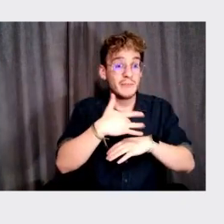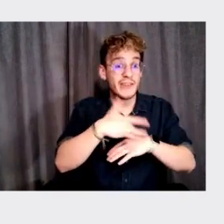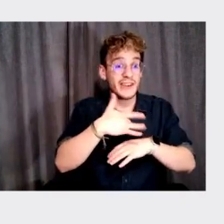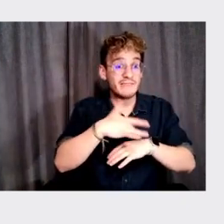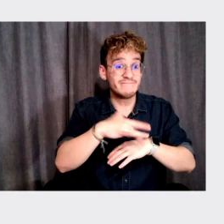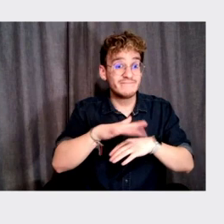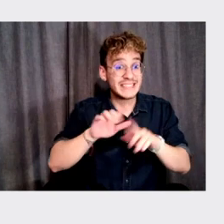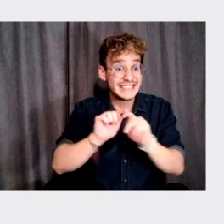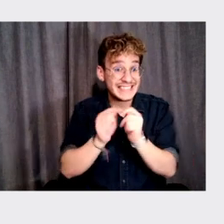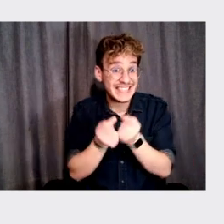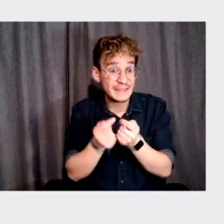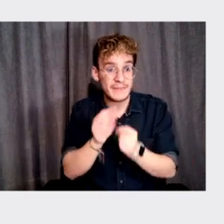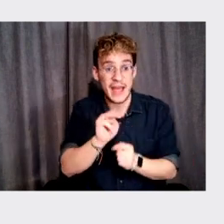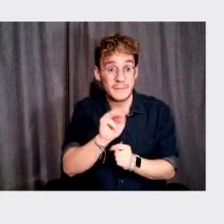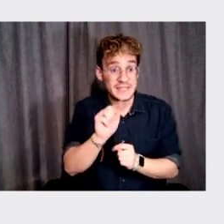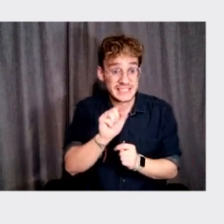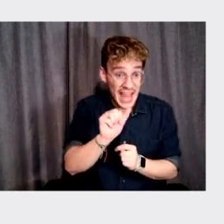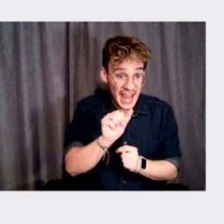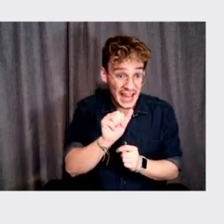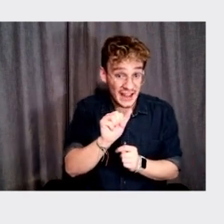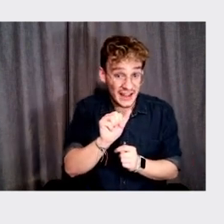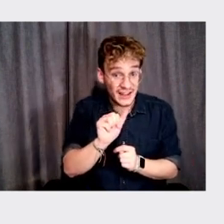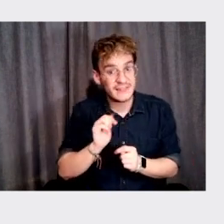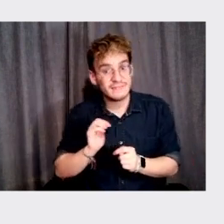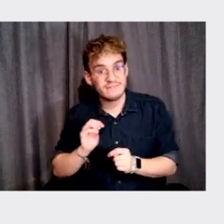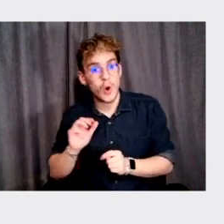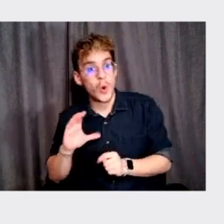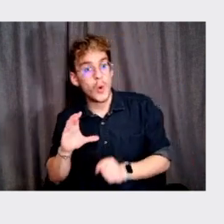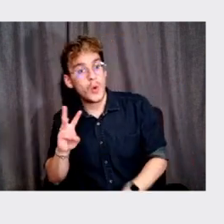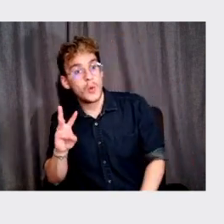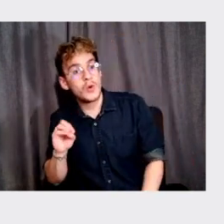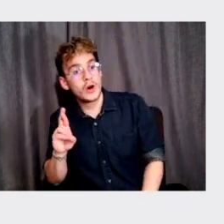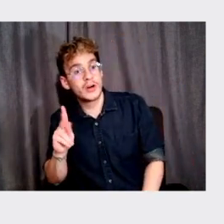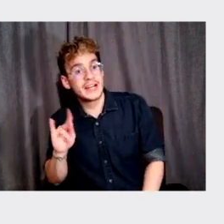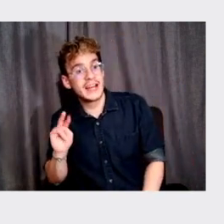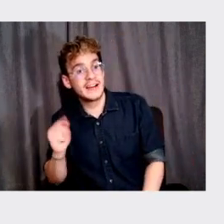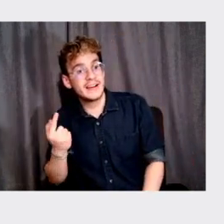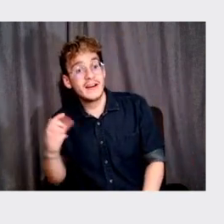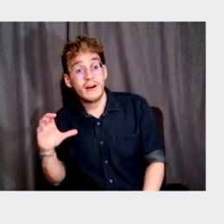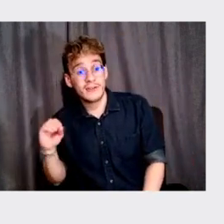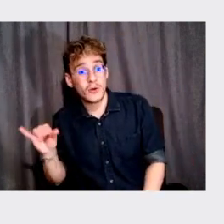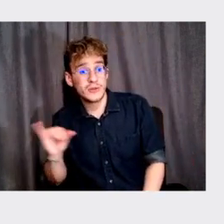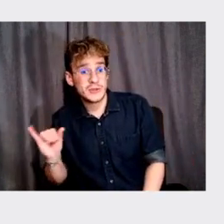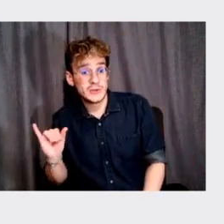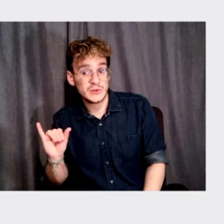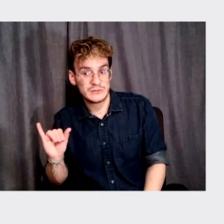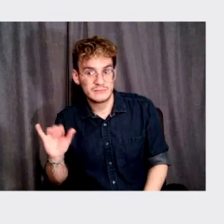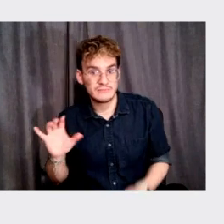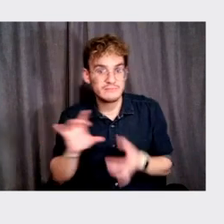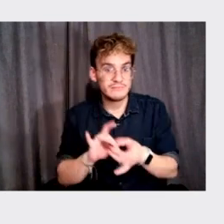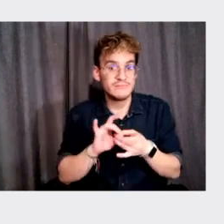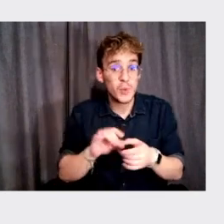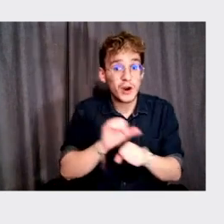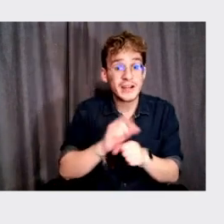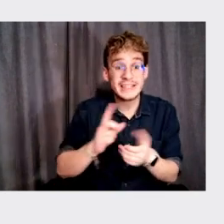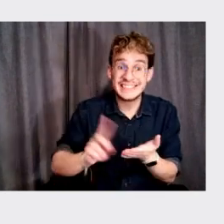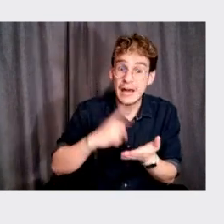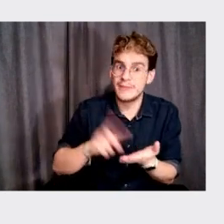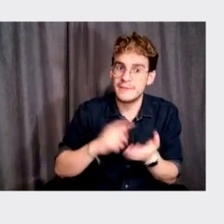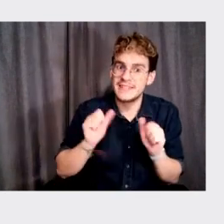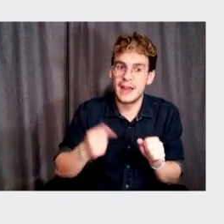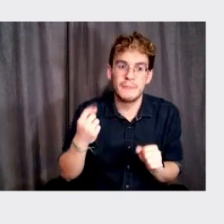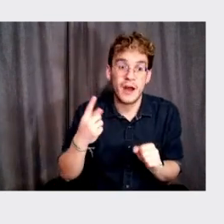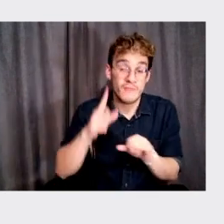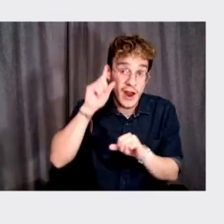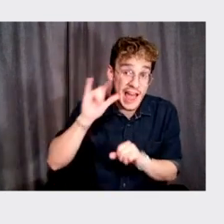uh, of the team at the MTA and, and even at working code, eventually we can, you know, hopefully work on it. Sometimes, uh, we just can't